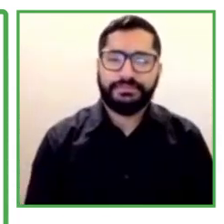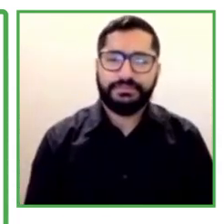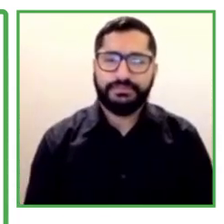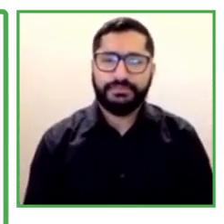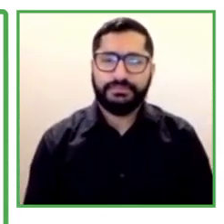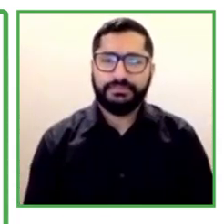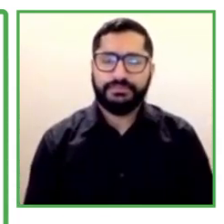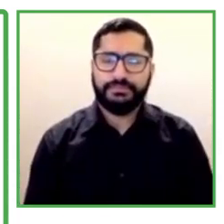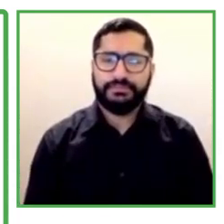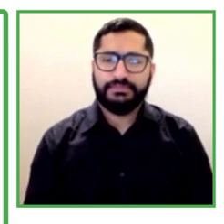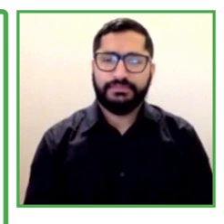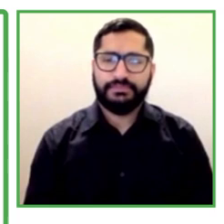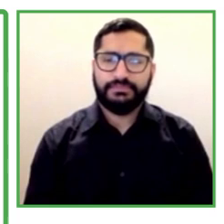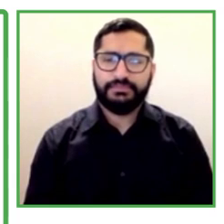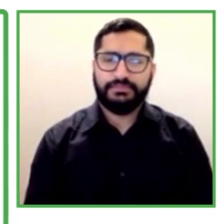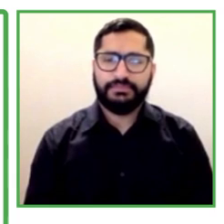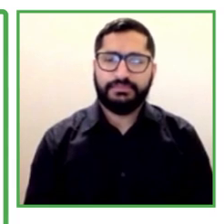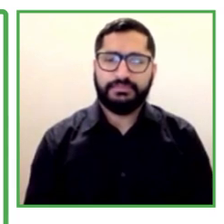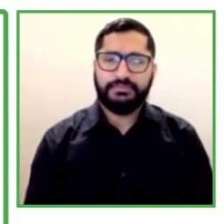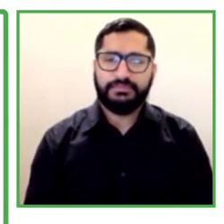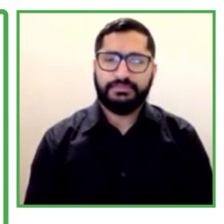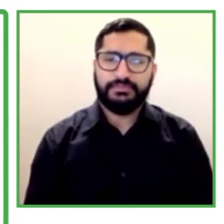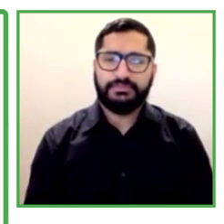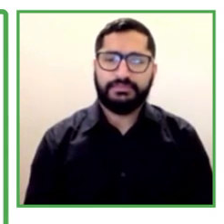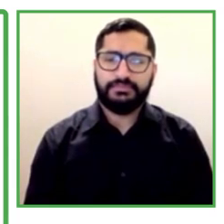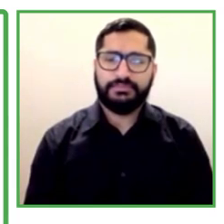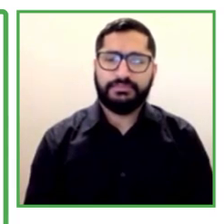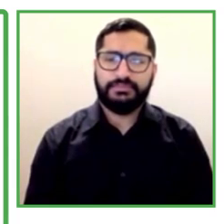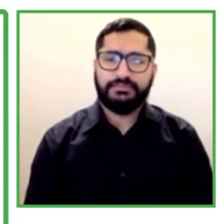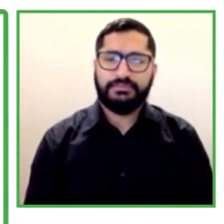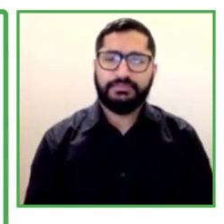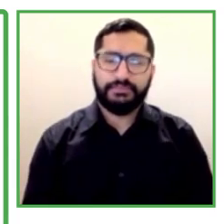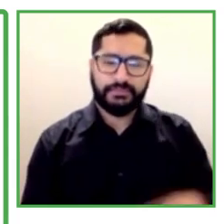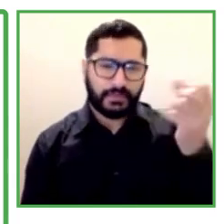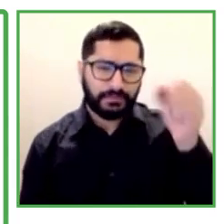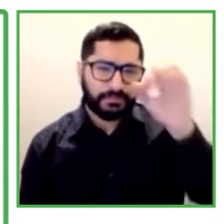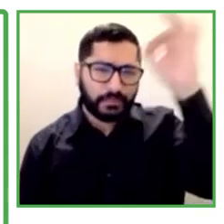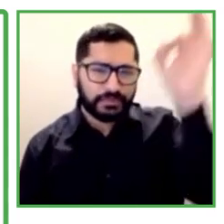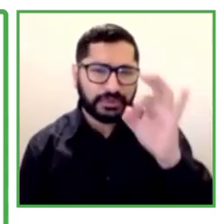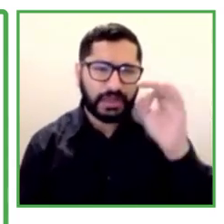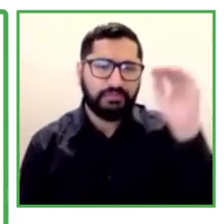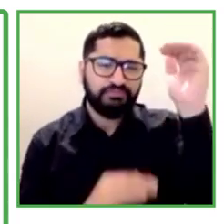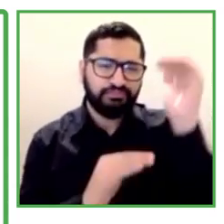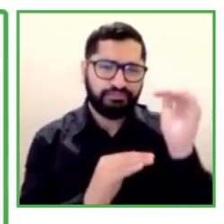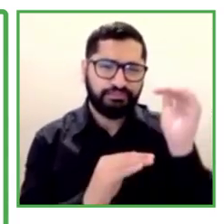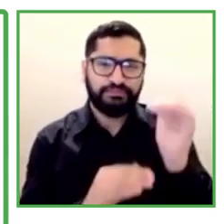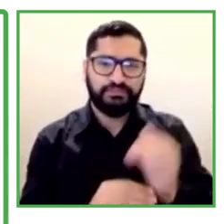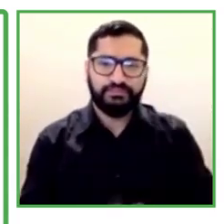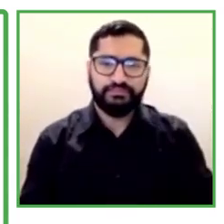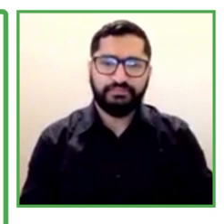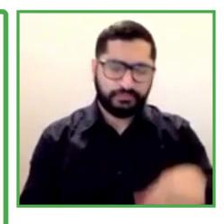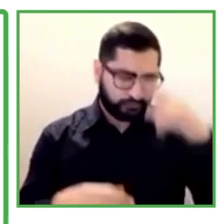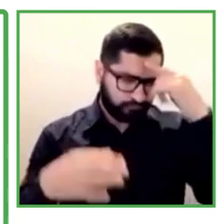wrong decisions by 30% due to diversity of thinking.